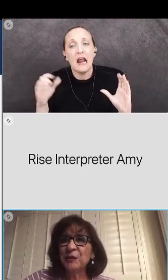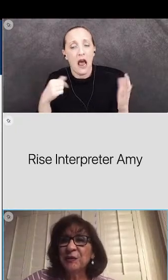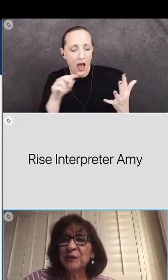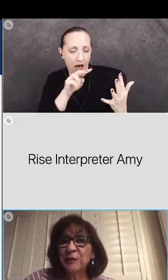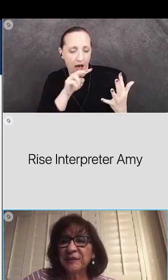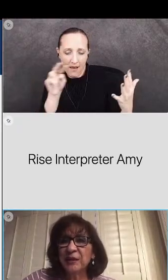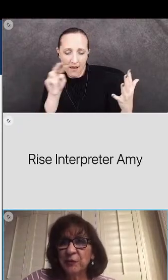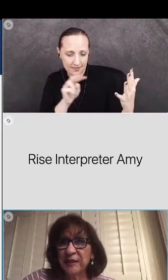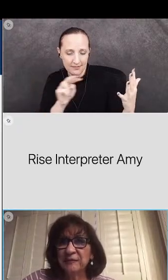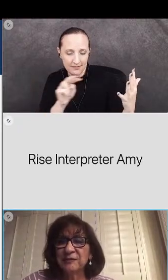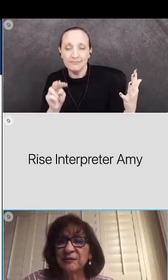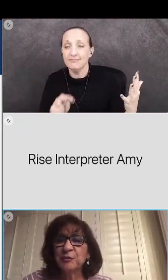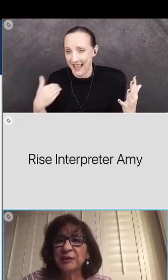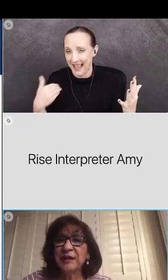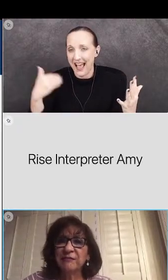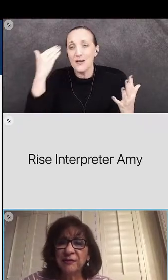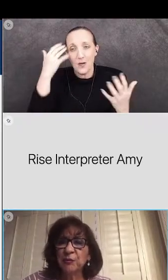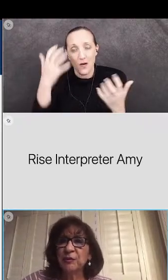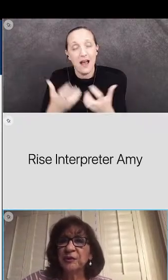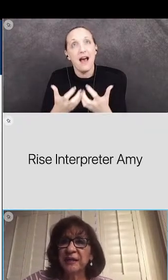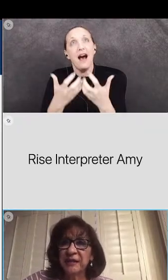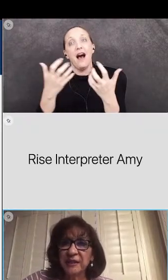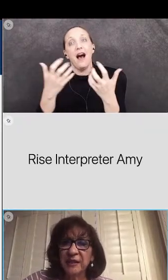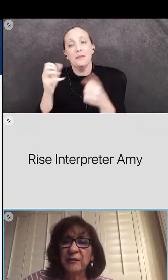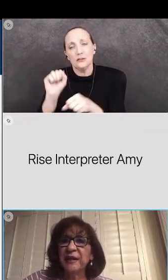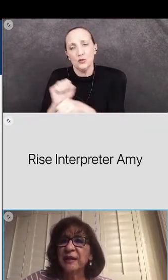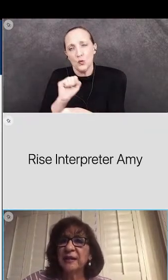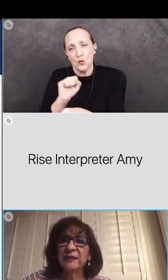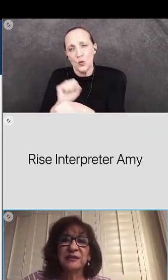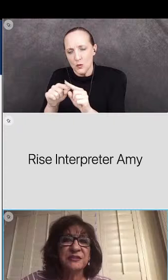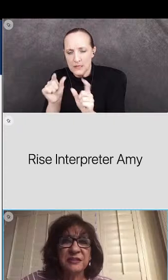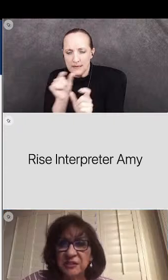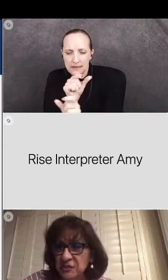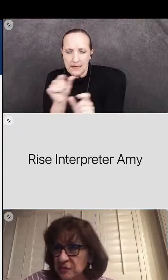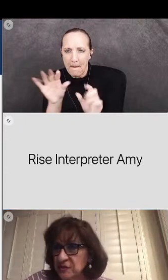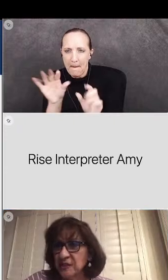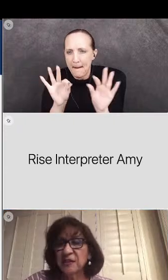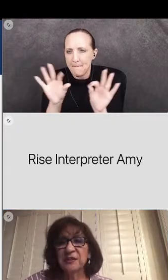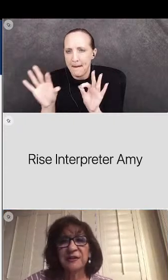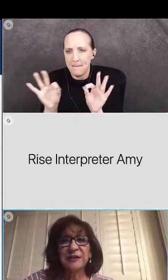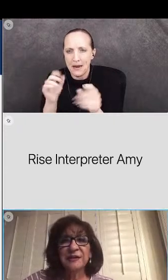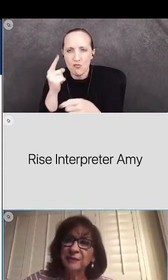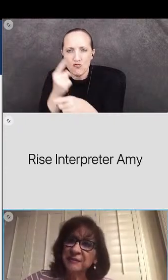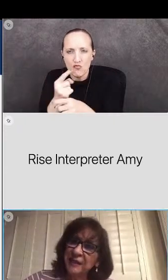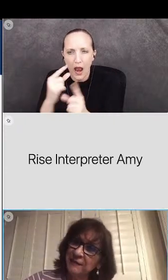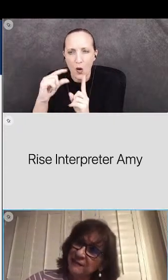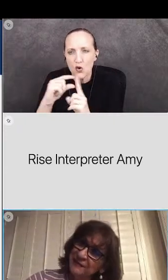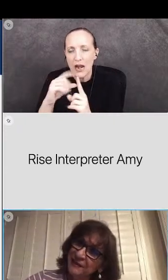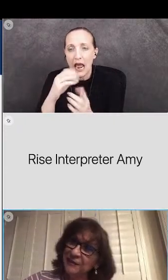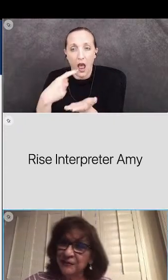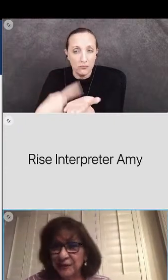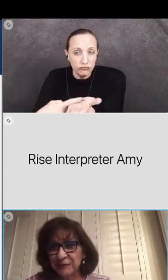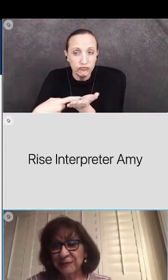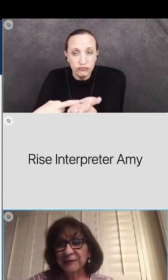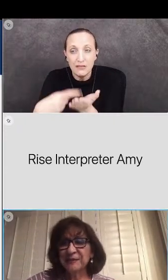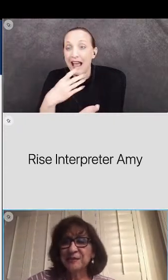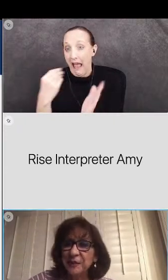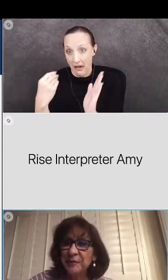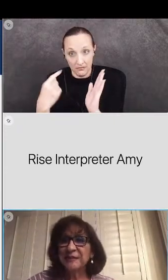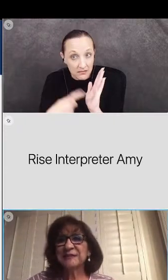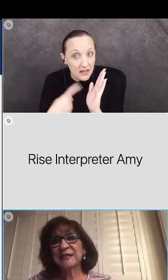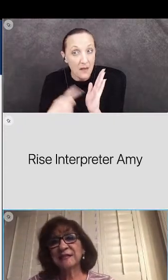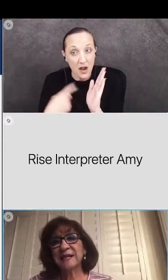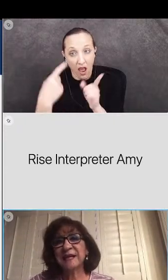it and i know the work that went to put every word in there and the discussions and the sometimes you know the